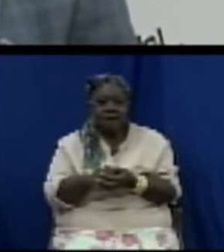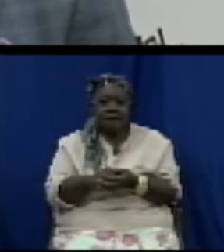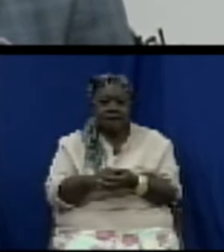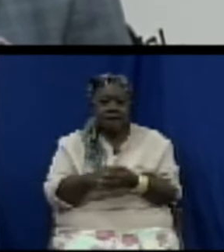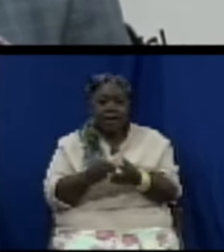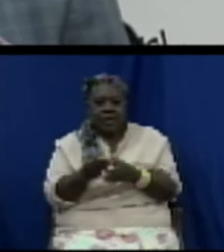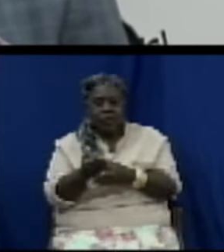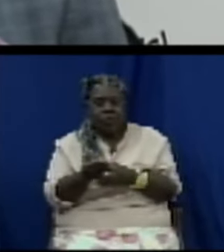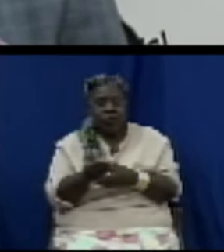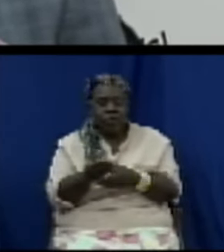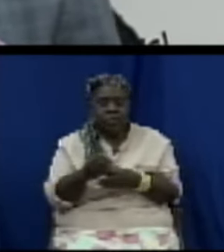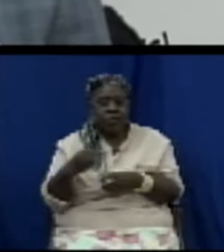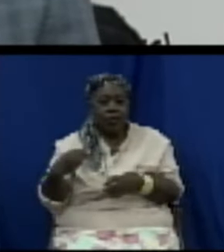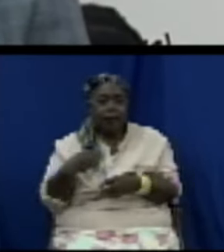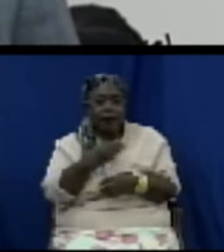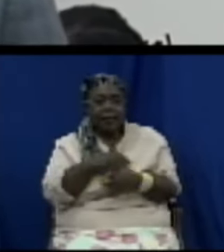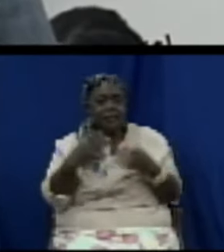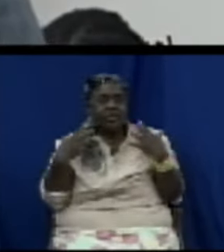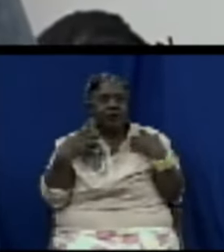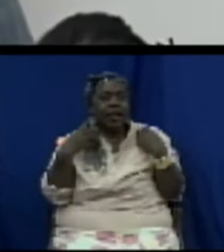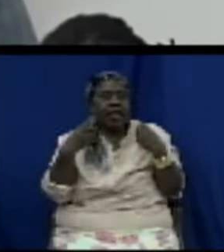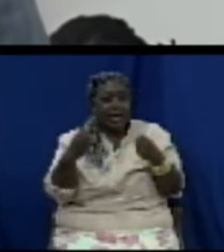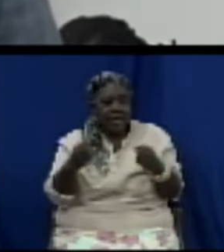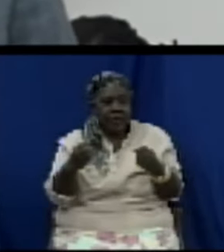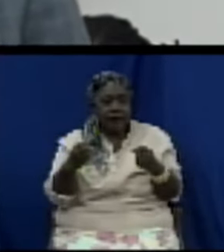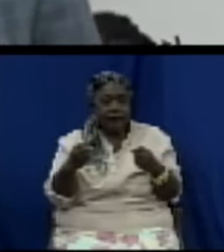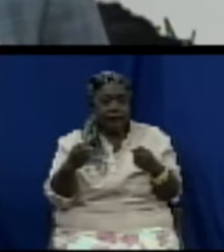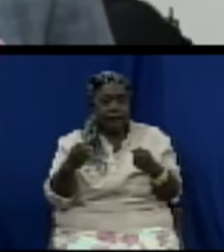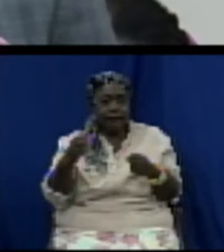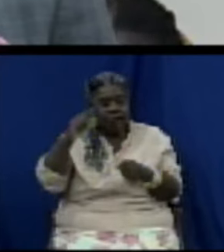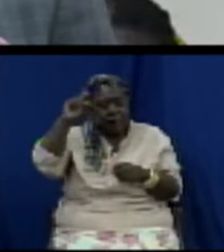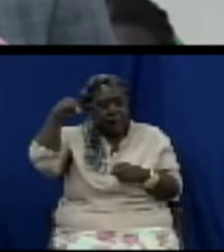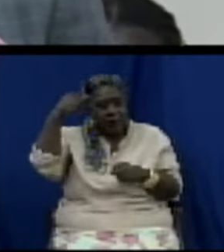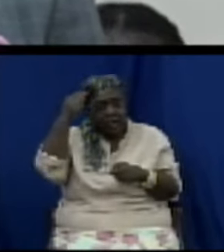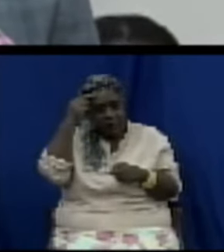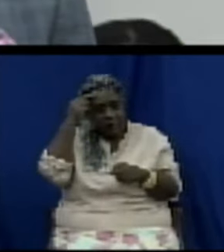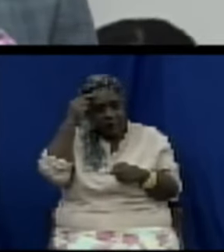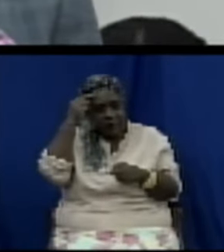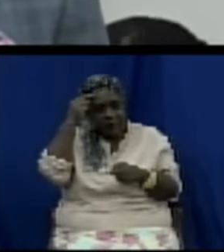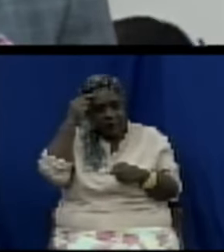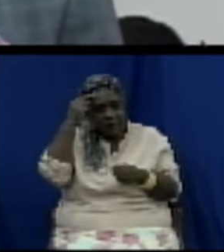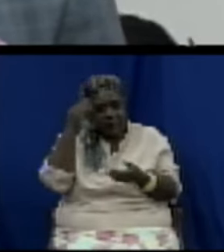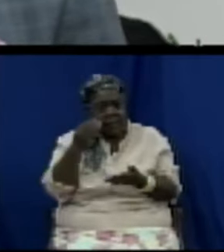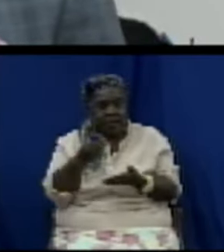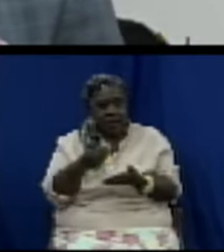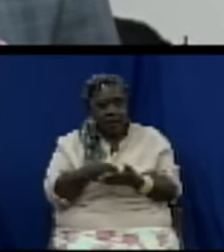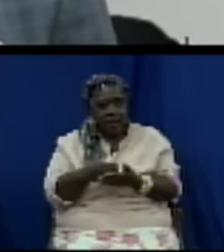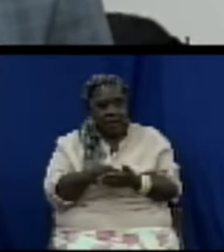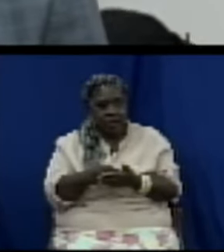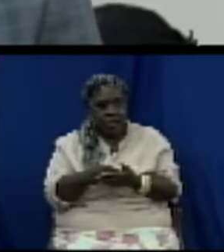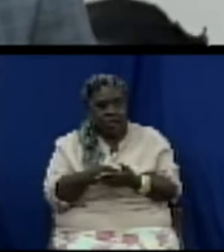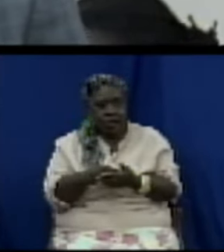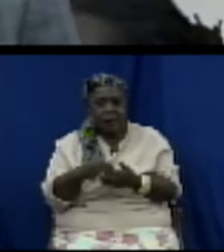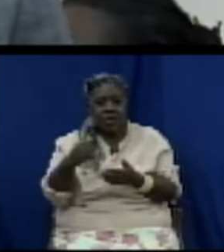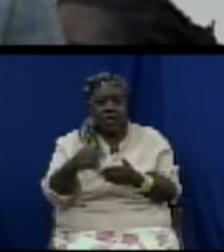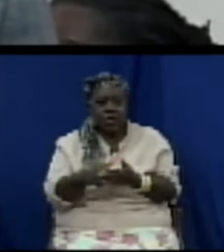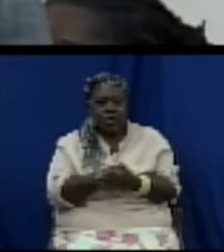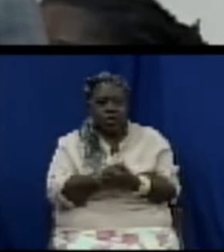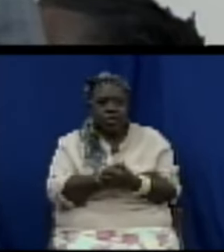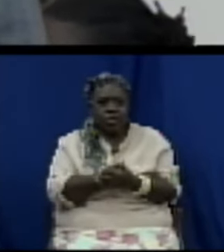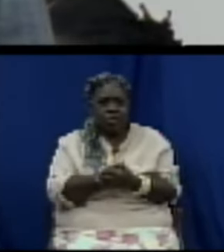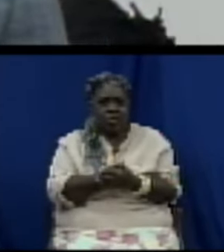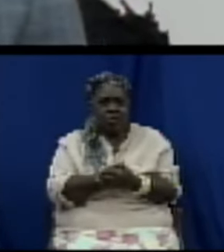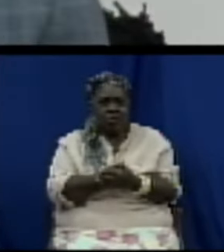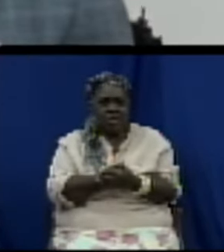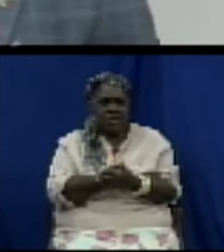Ministry of Health, by notice, the government has bought a brand new CT scan machine, 128 slice.